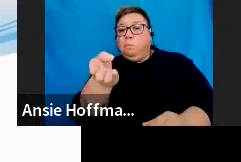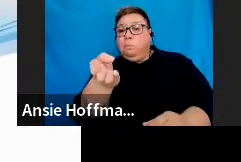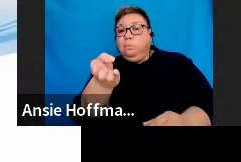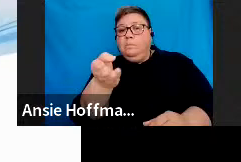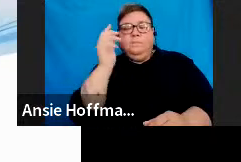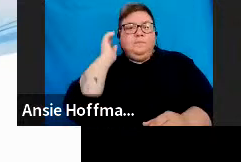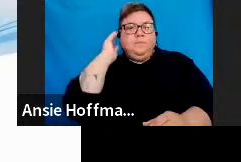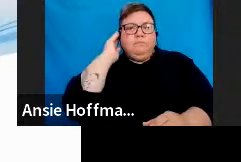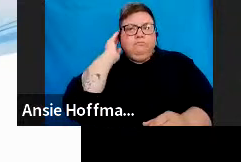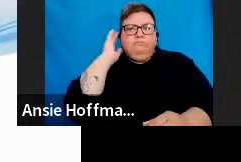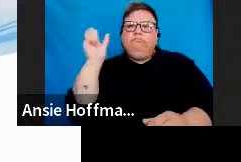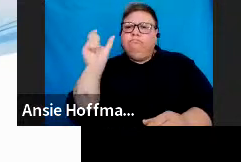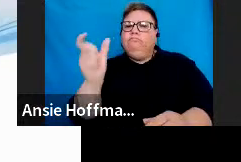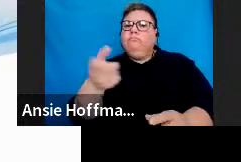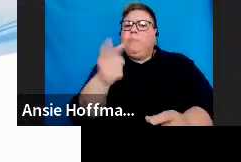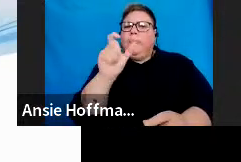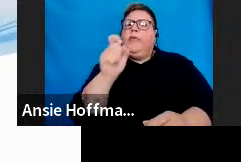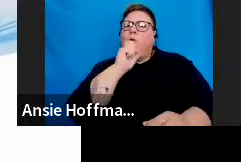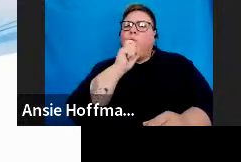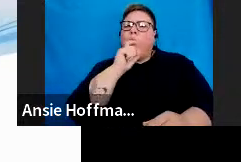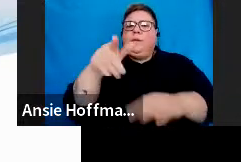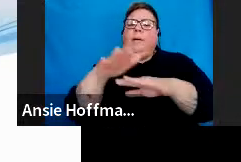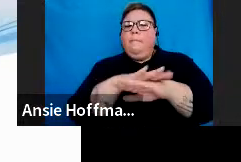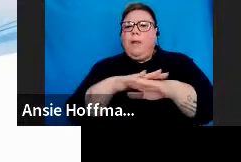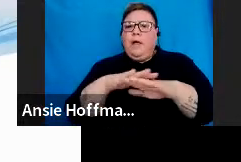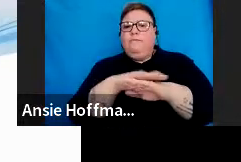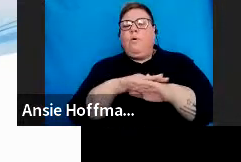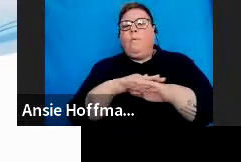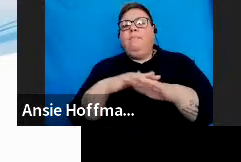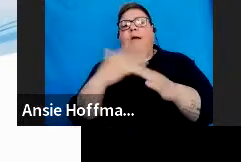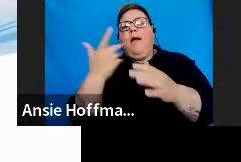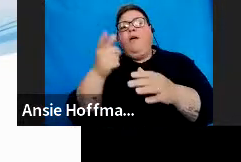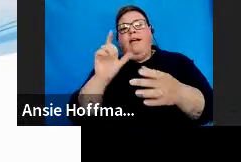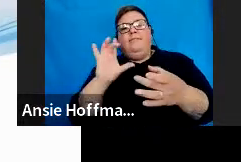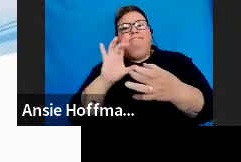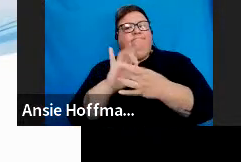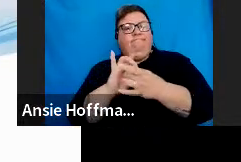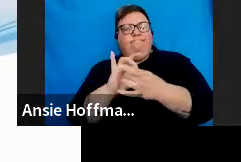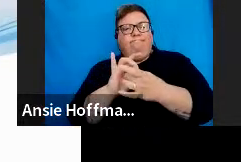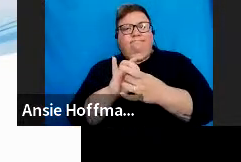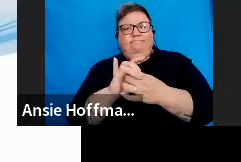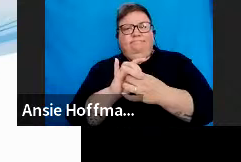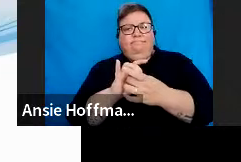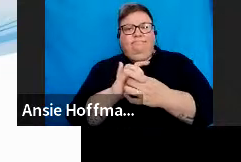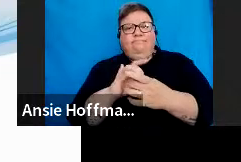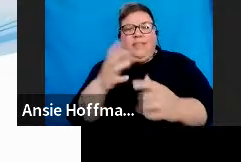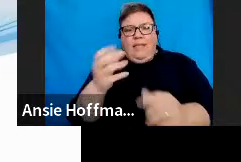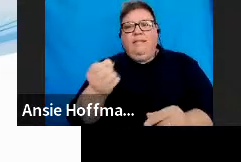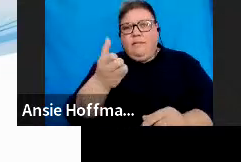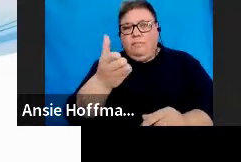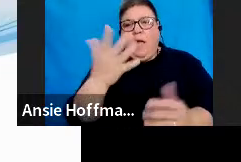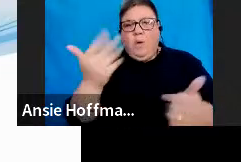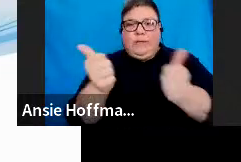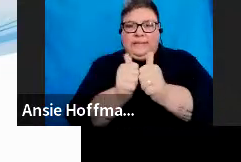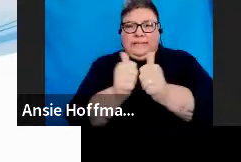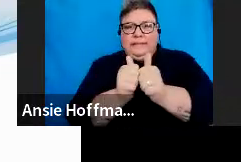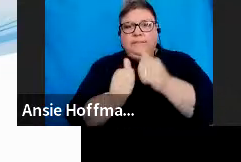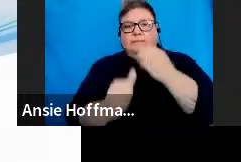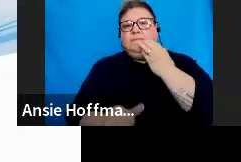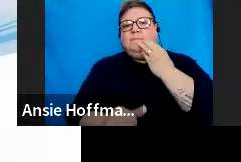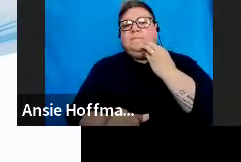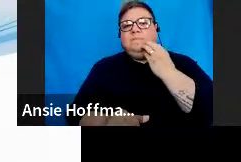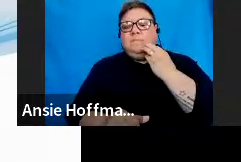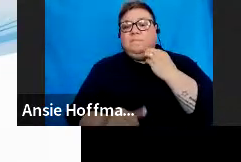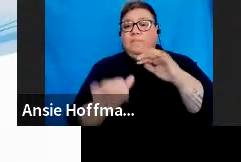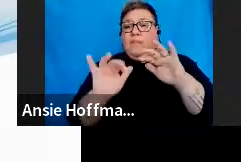encourage you to use this platform to be able to engage us on e-filing. They are available to assist. Mine this